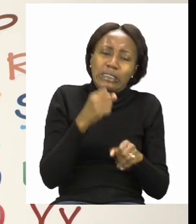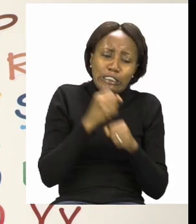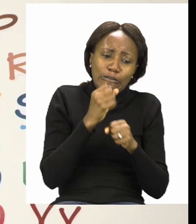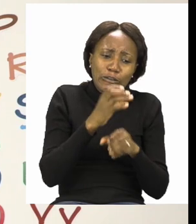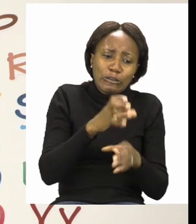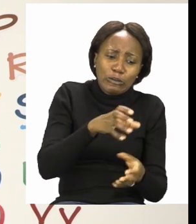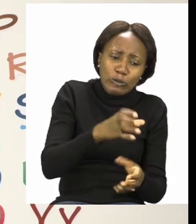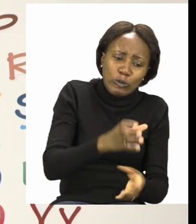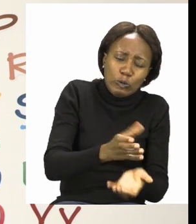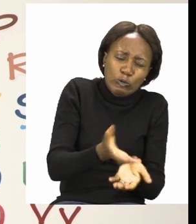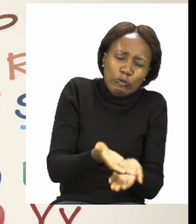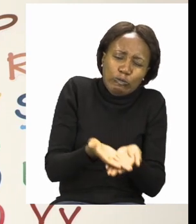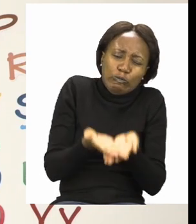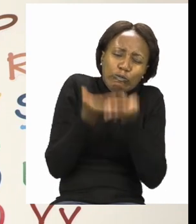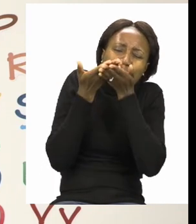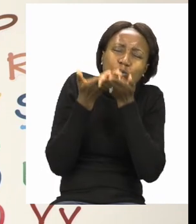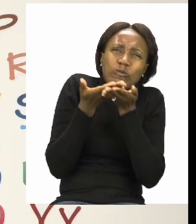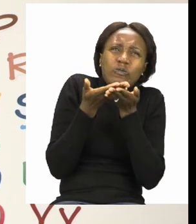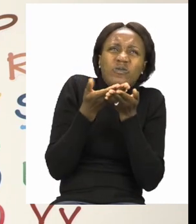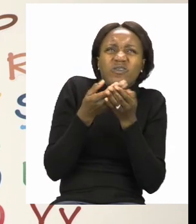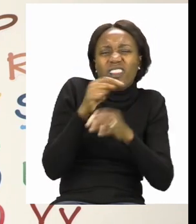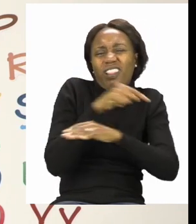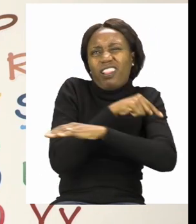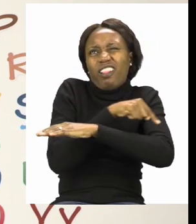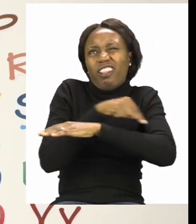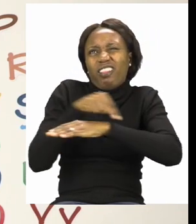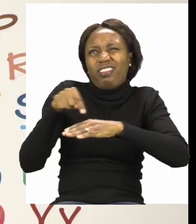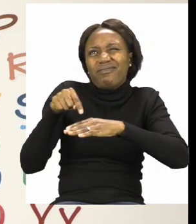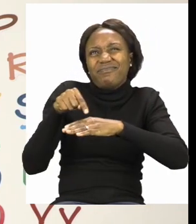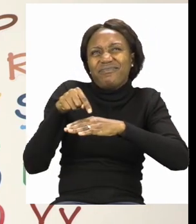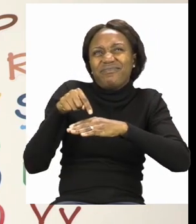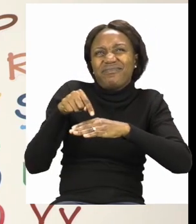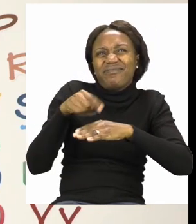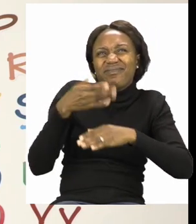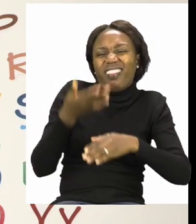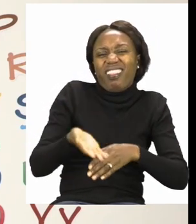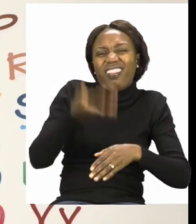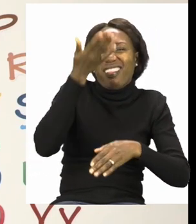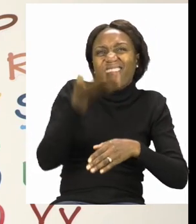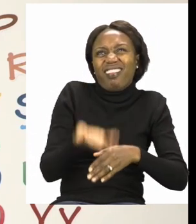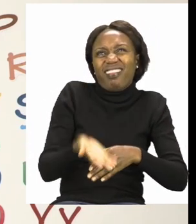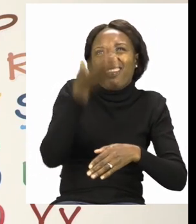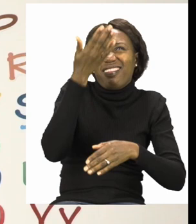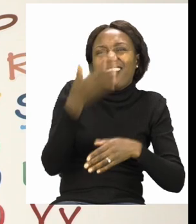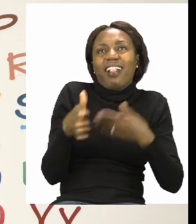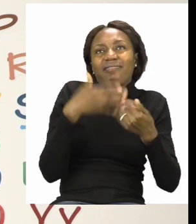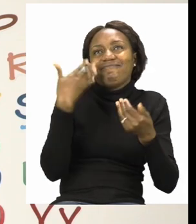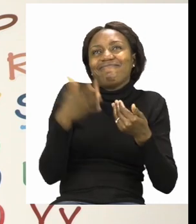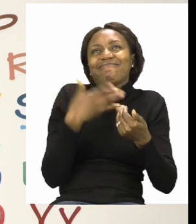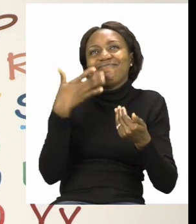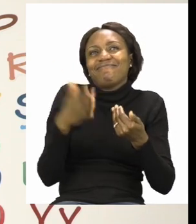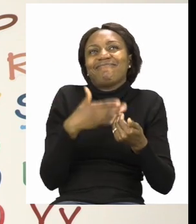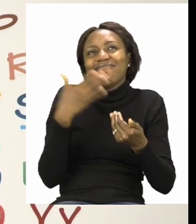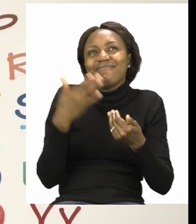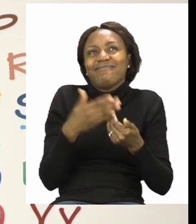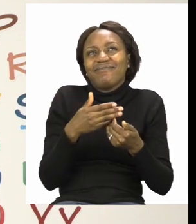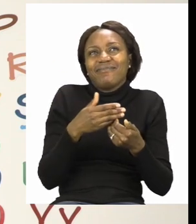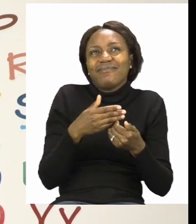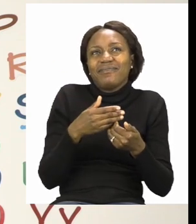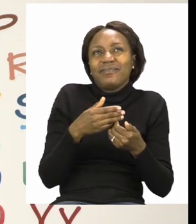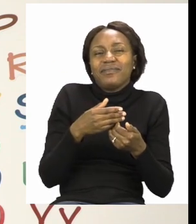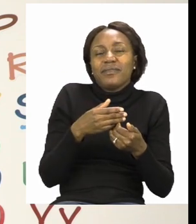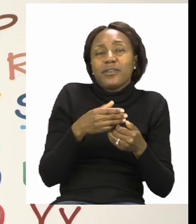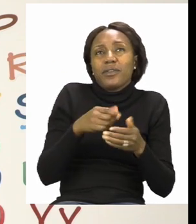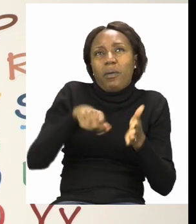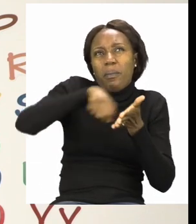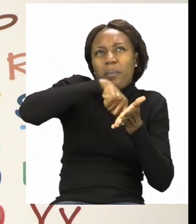lift up. If I lift up the ruler, it's not hard to lift up. If I lift up the glue,